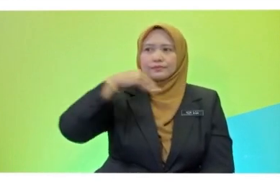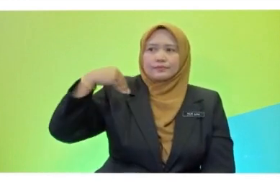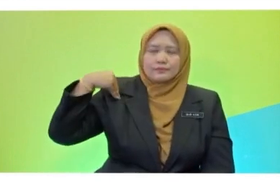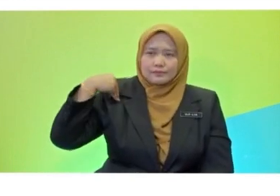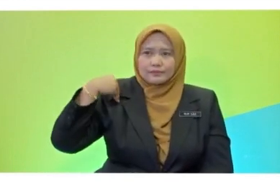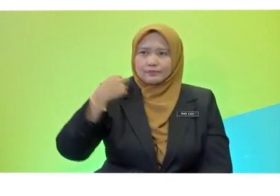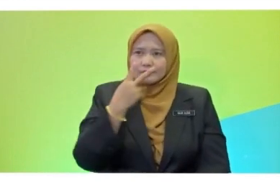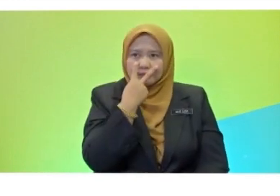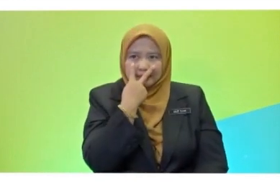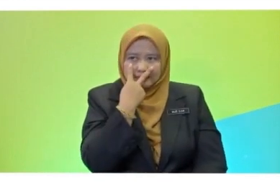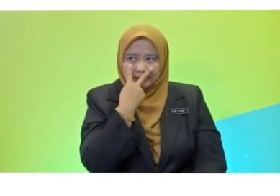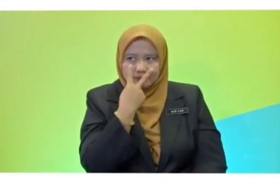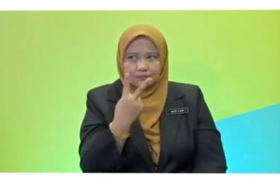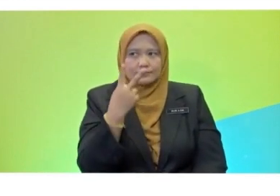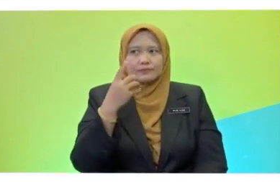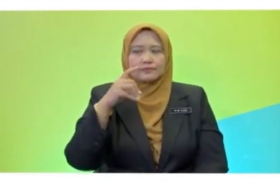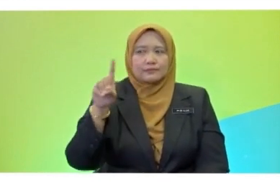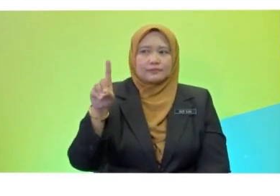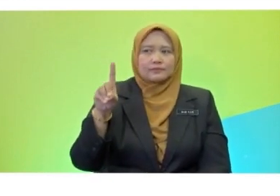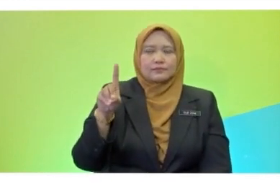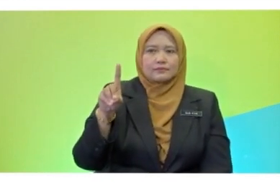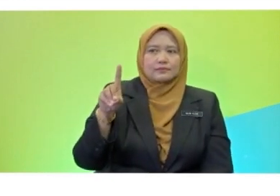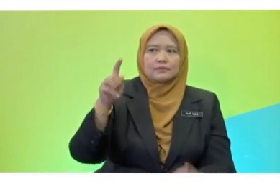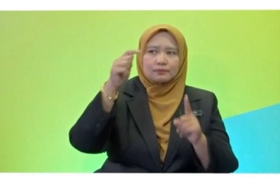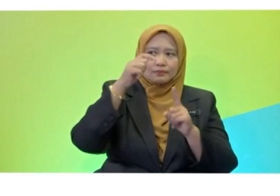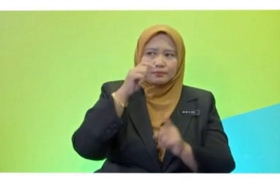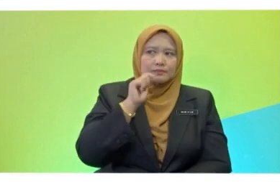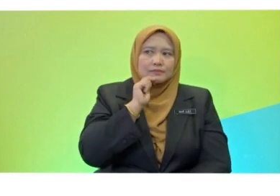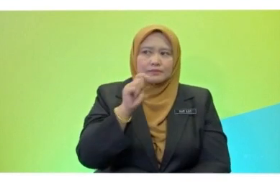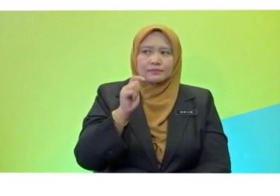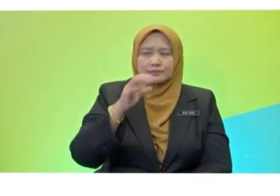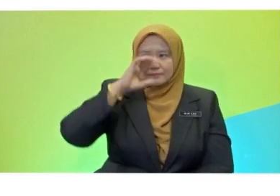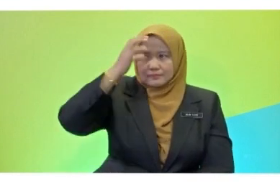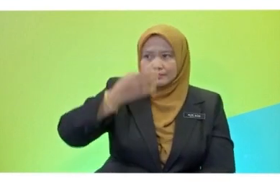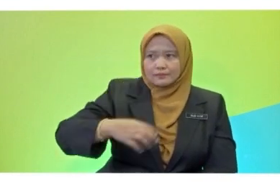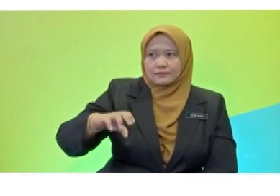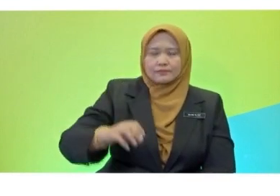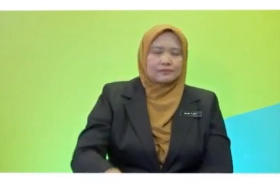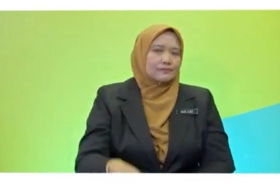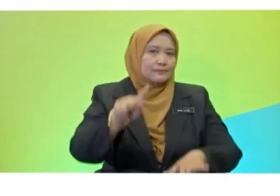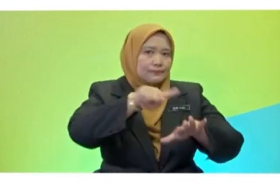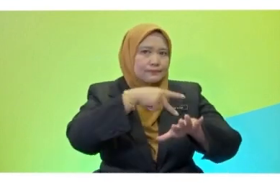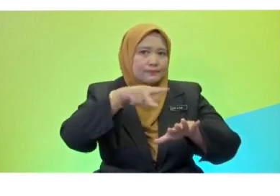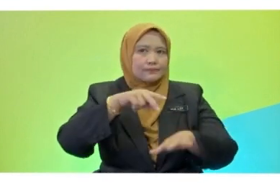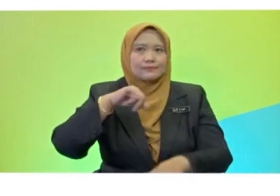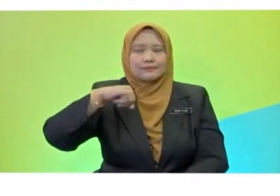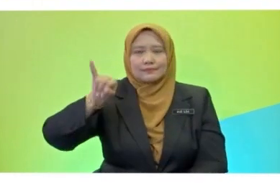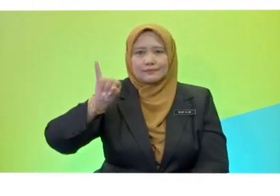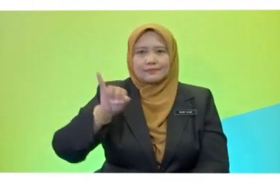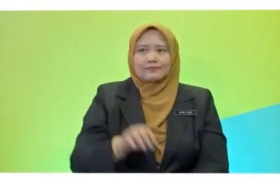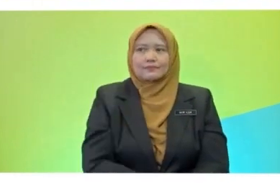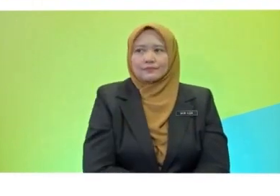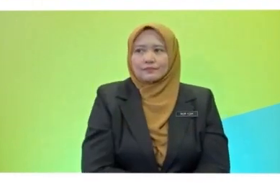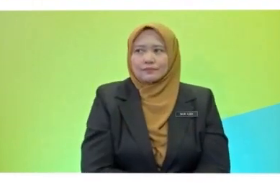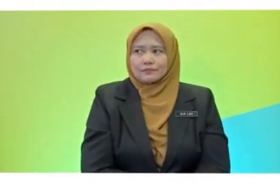and... And watched... And watched the elephants dancing. Dancing. Excellent. I think he